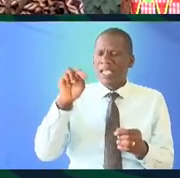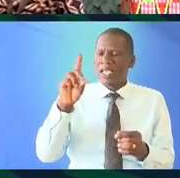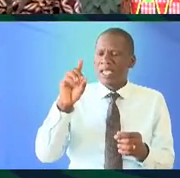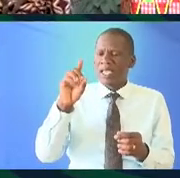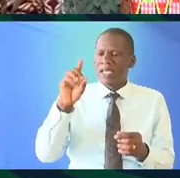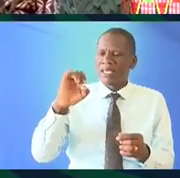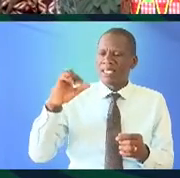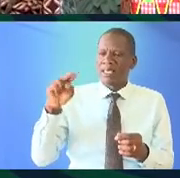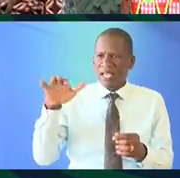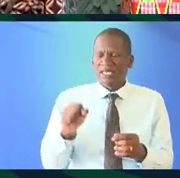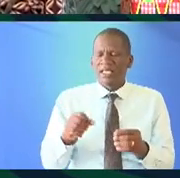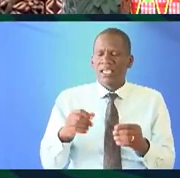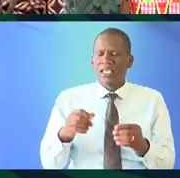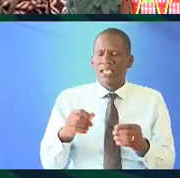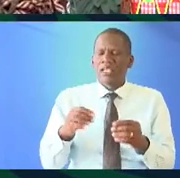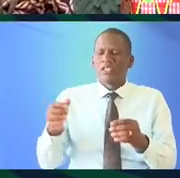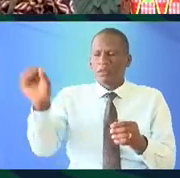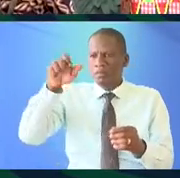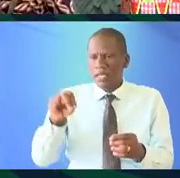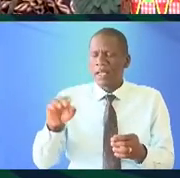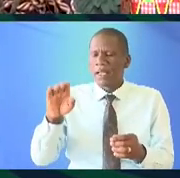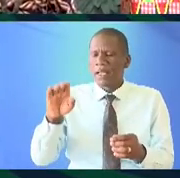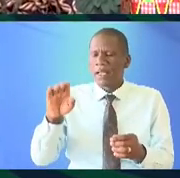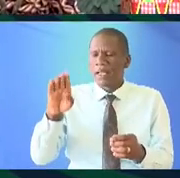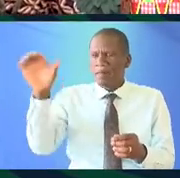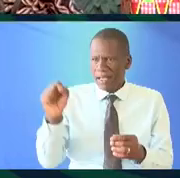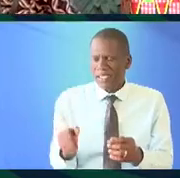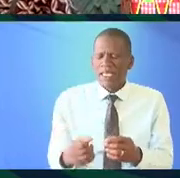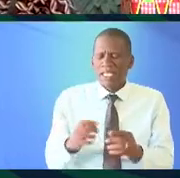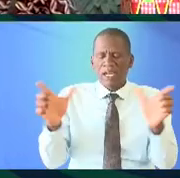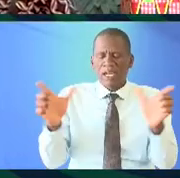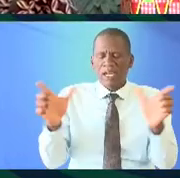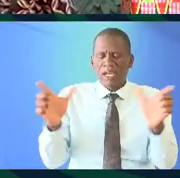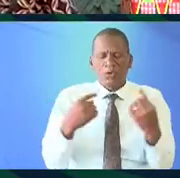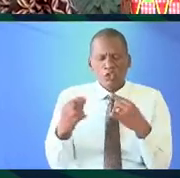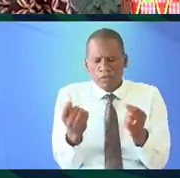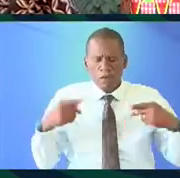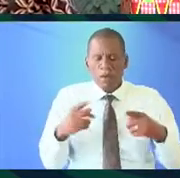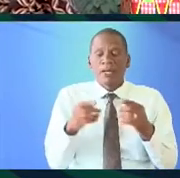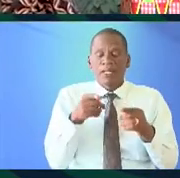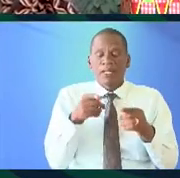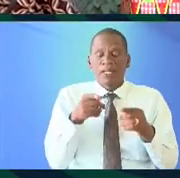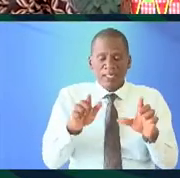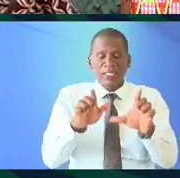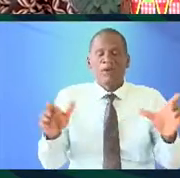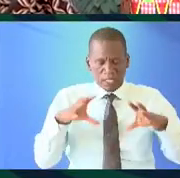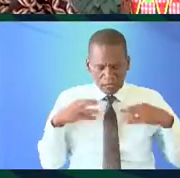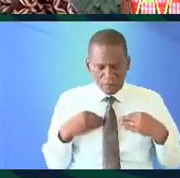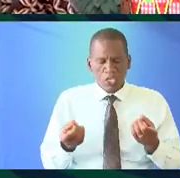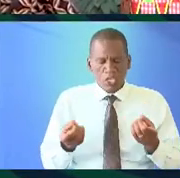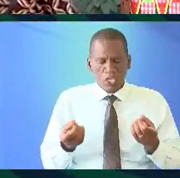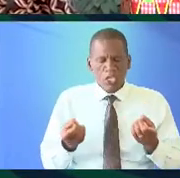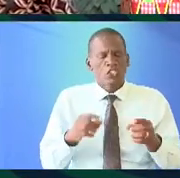go to Spain Basque is a small tiny language spoken by a very small number of people less than the Maasai people of Kenya but it's a language okay